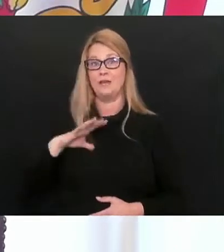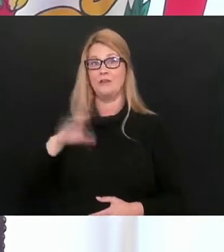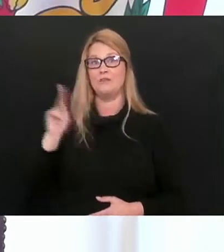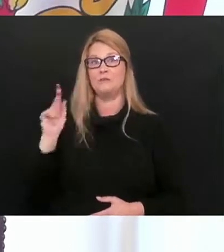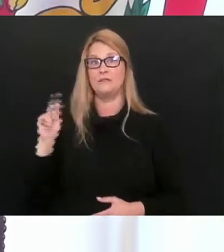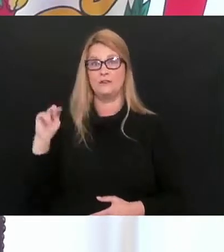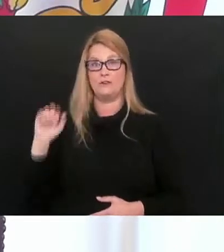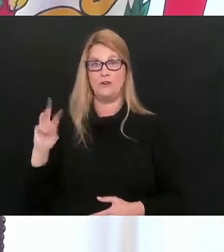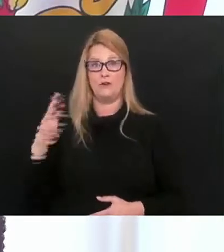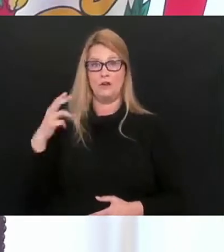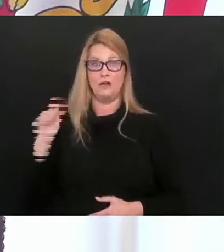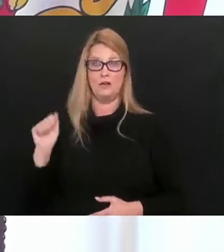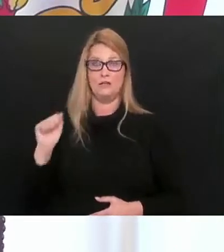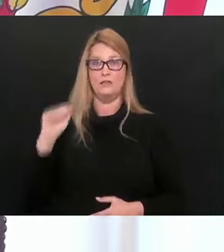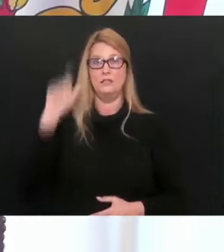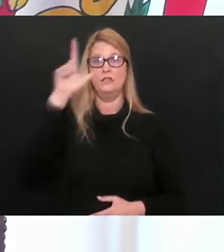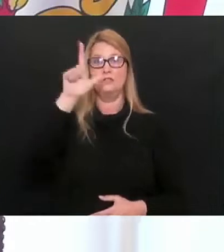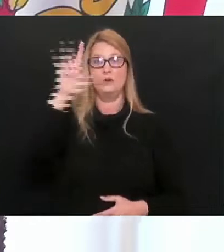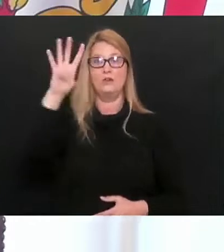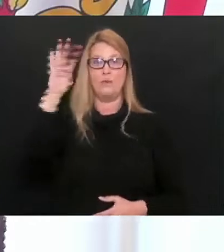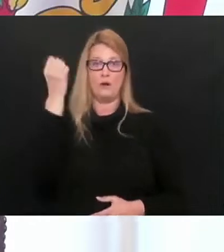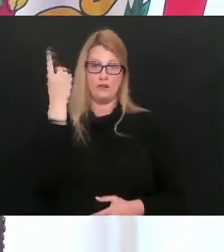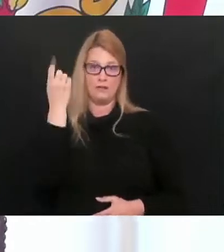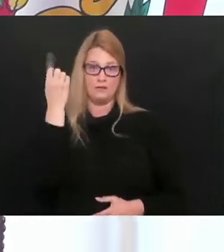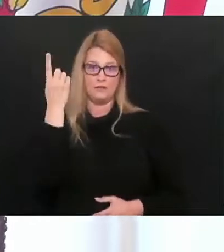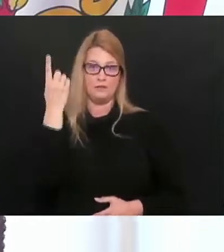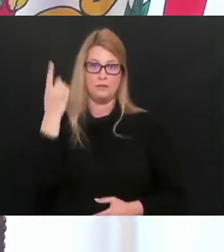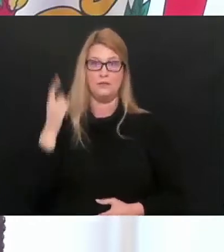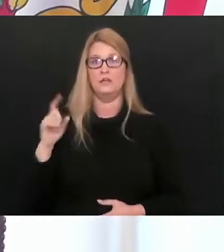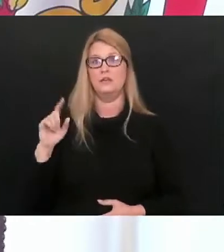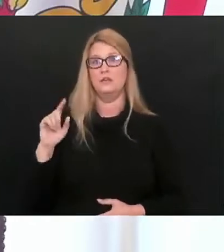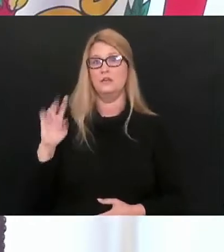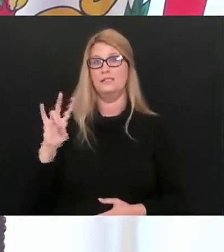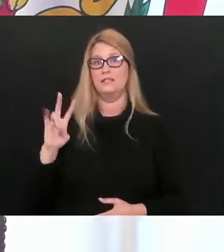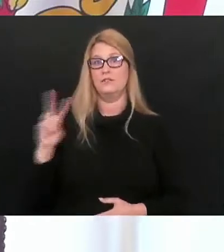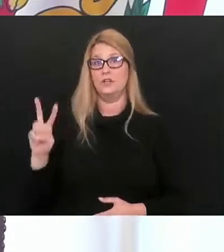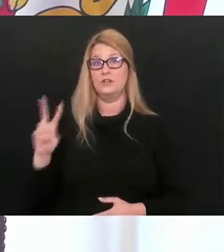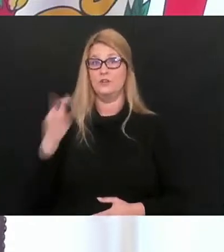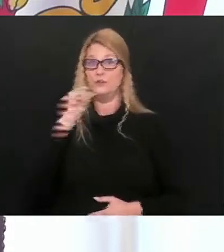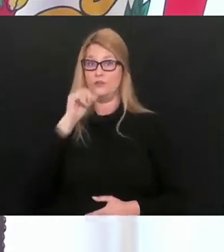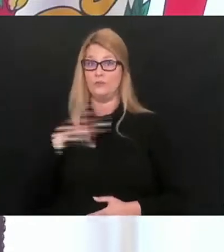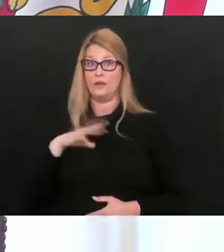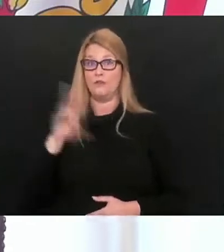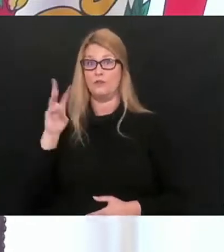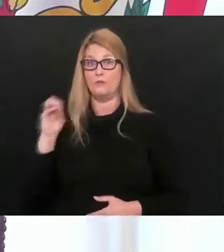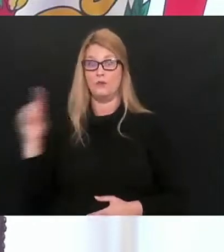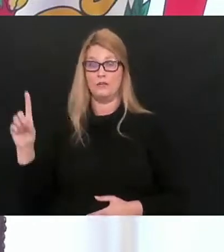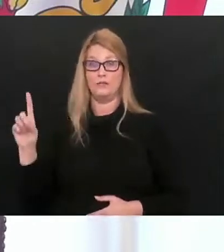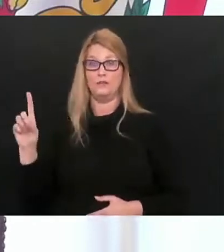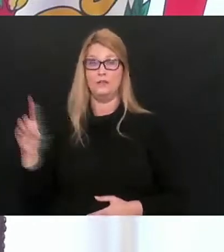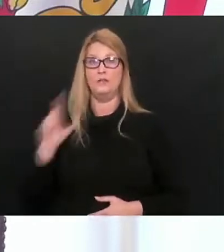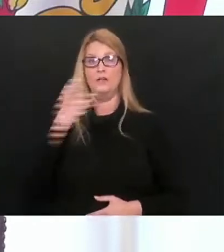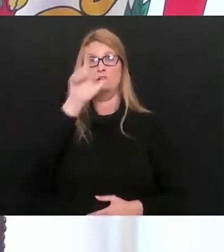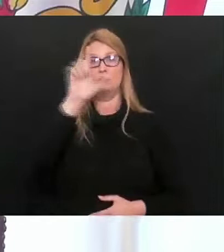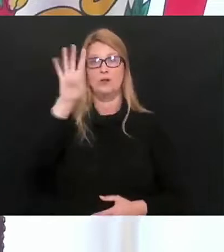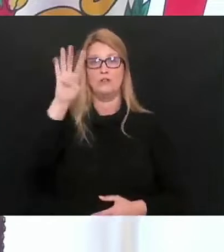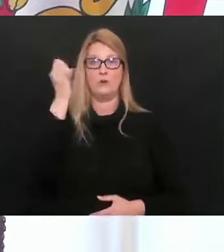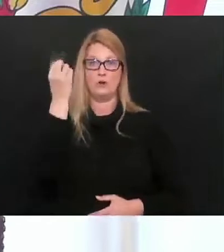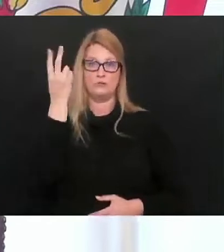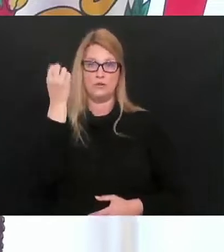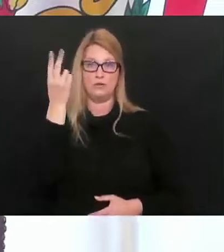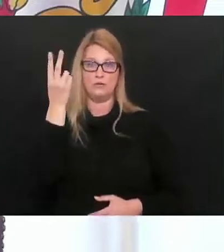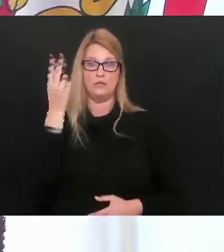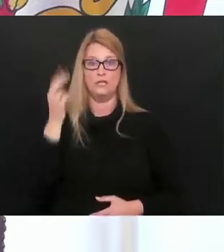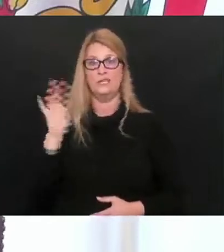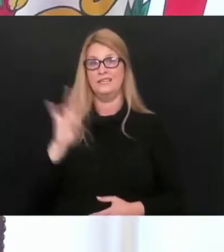Kanawha County. Our 2,411th death is a 72-year-old female from Wood County. Our 2,412th